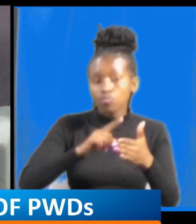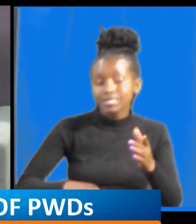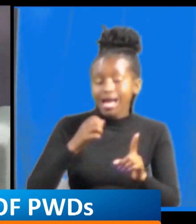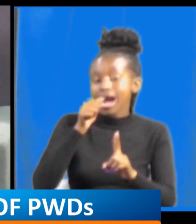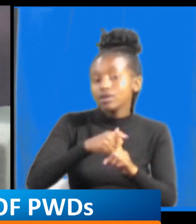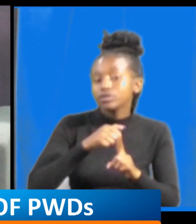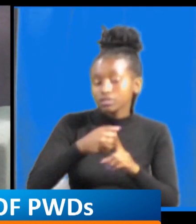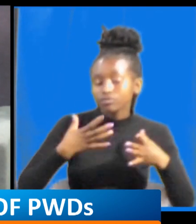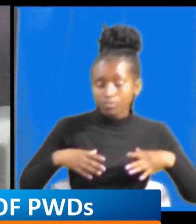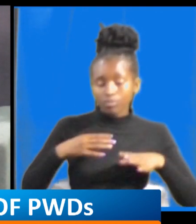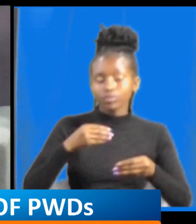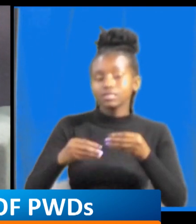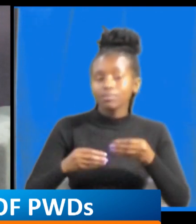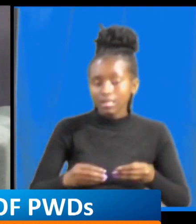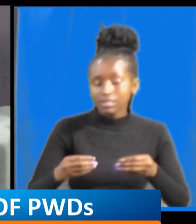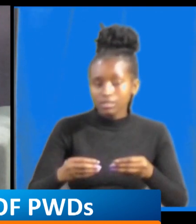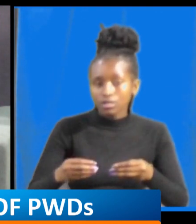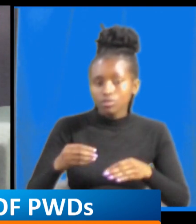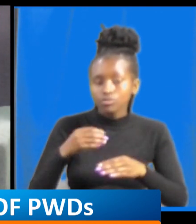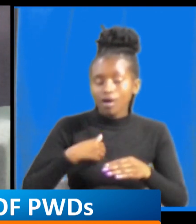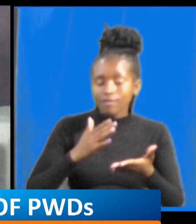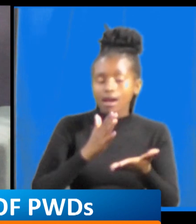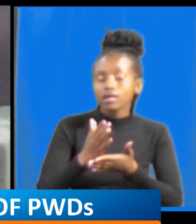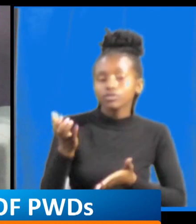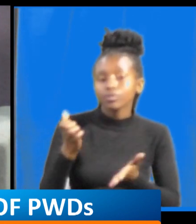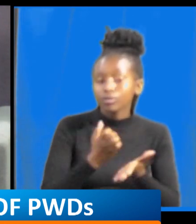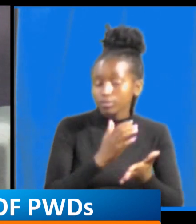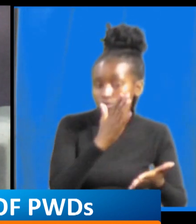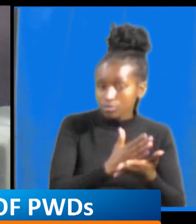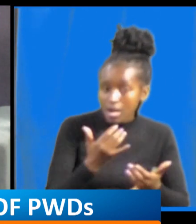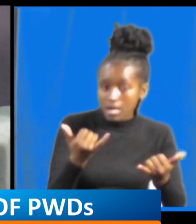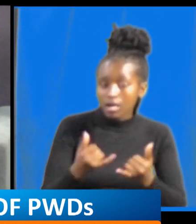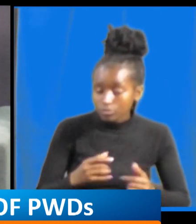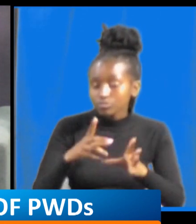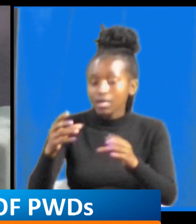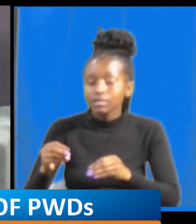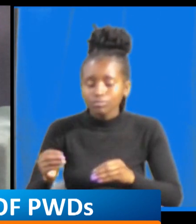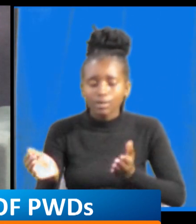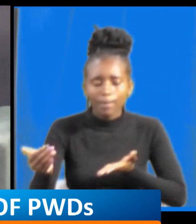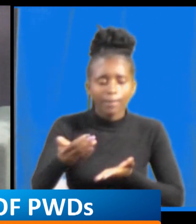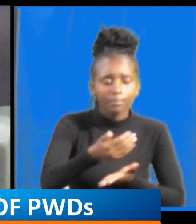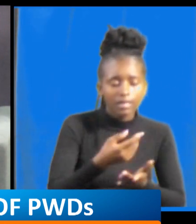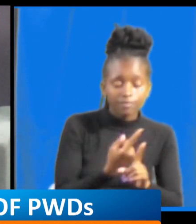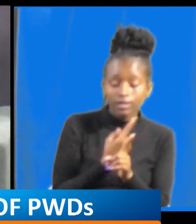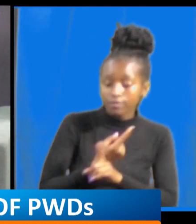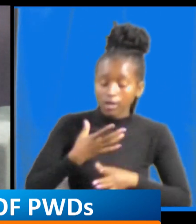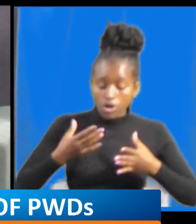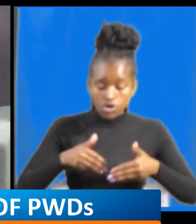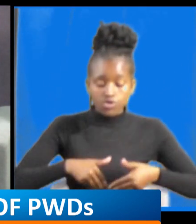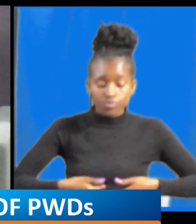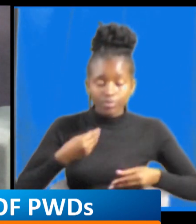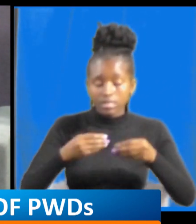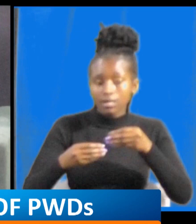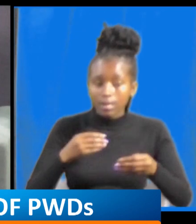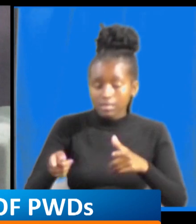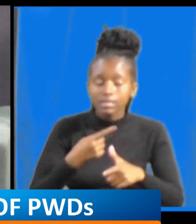disability and from there we started right from we gathered few years with disabilities to find